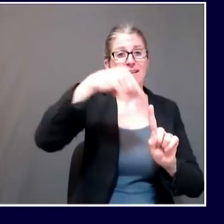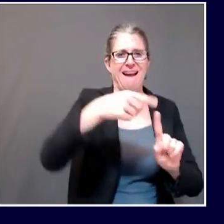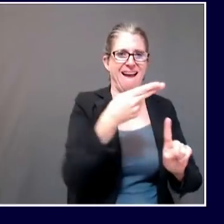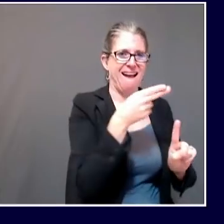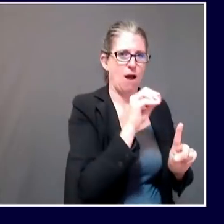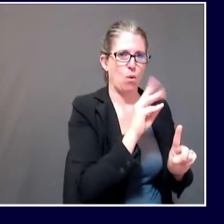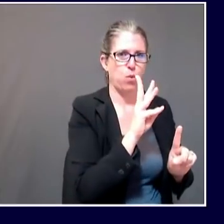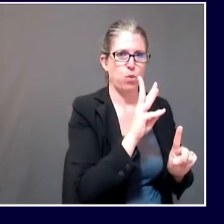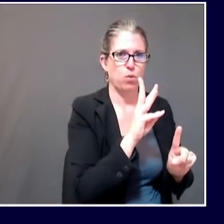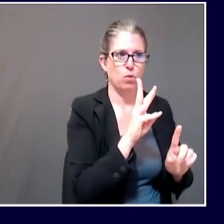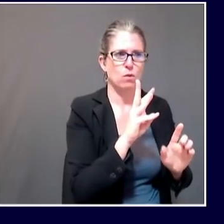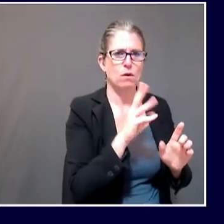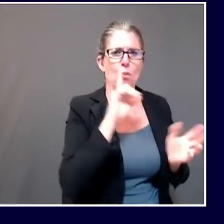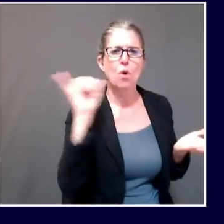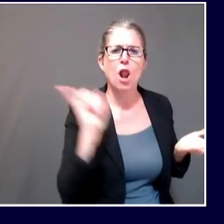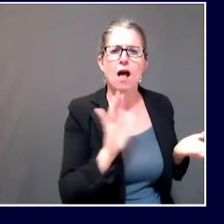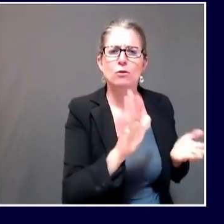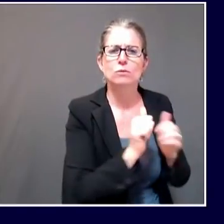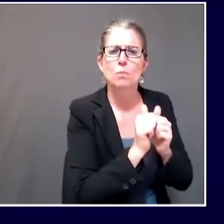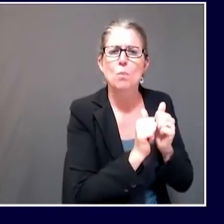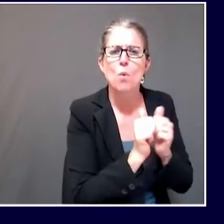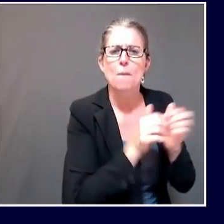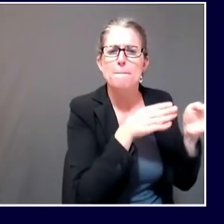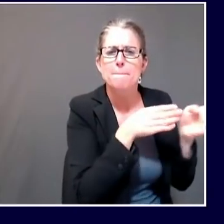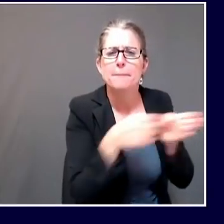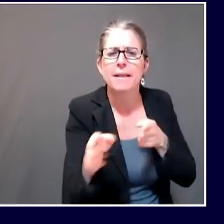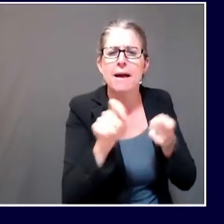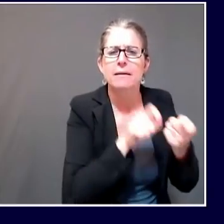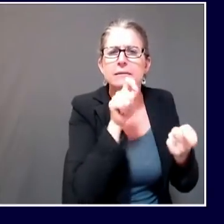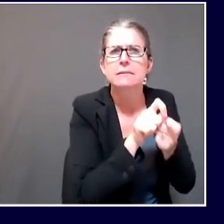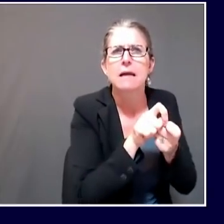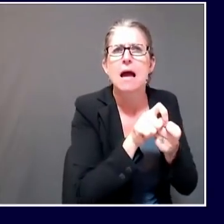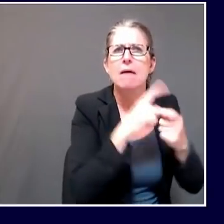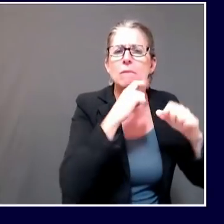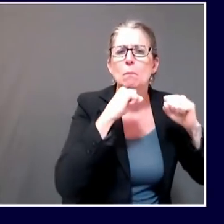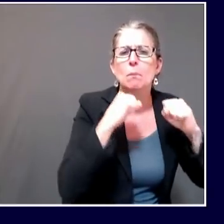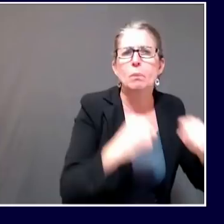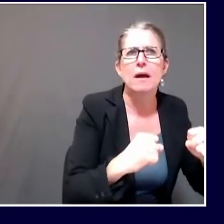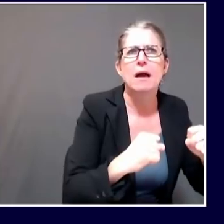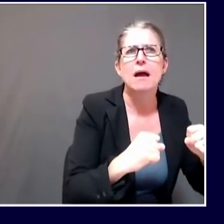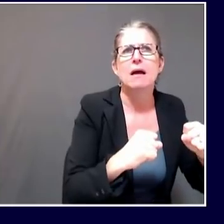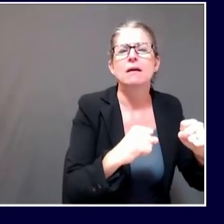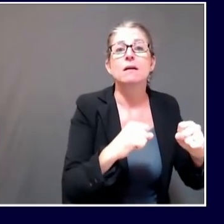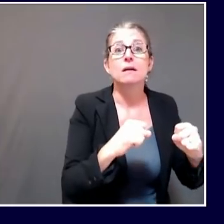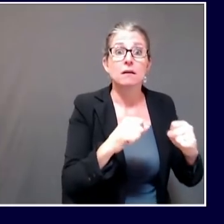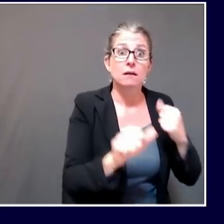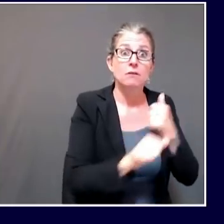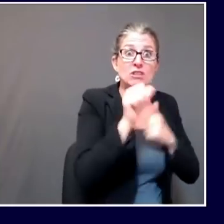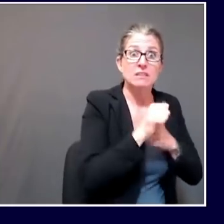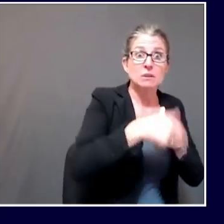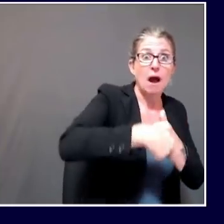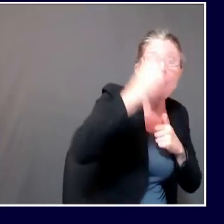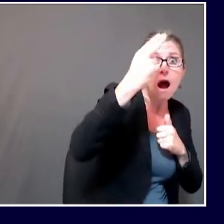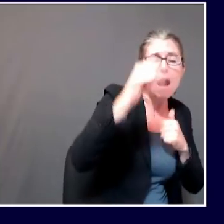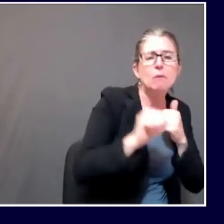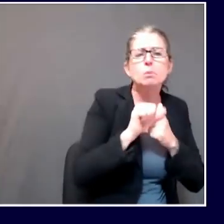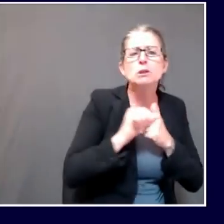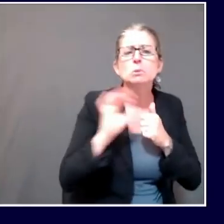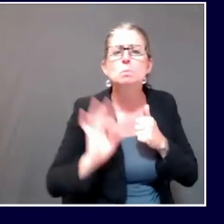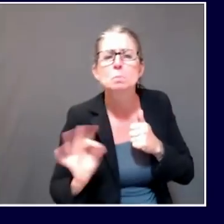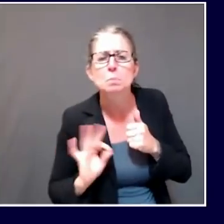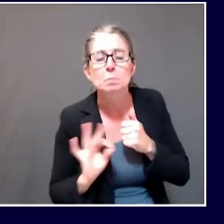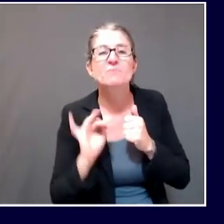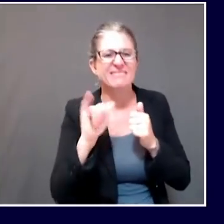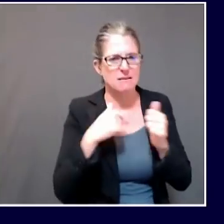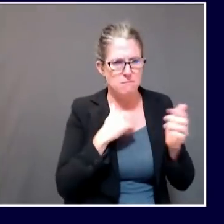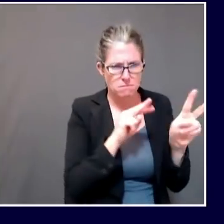And I think what we've been doing is going through with the Maine Principals Association, number one, our underlying state policy because there are